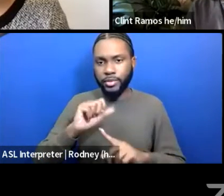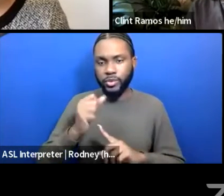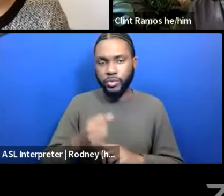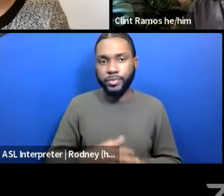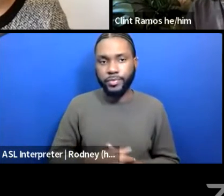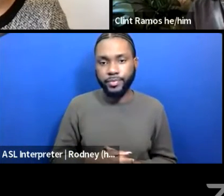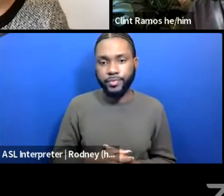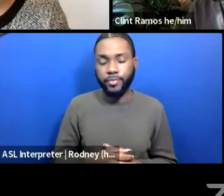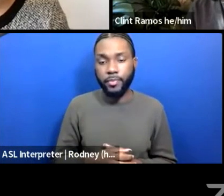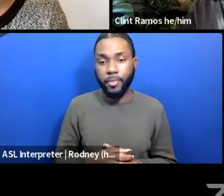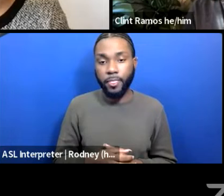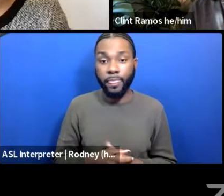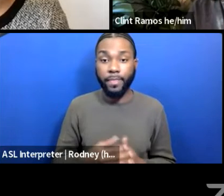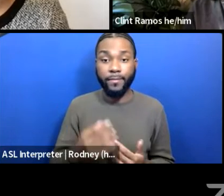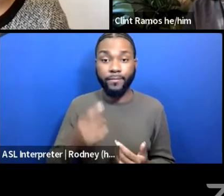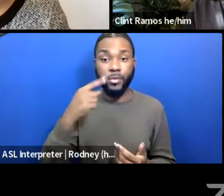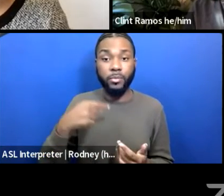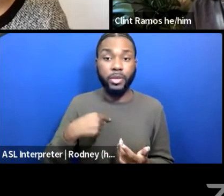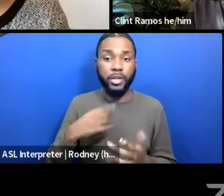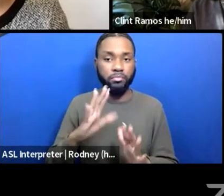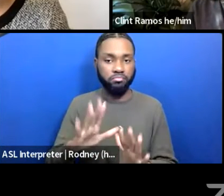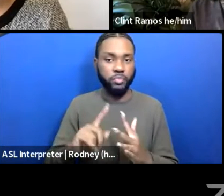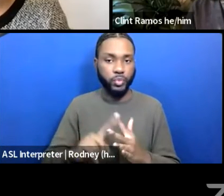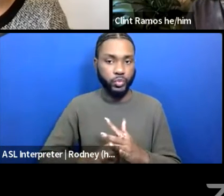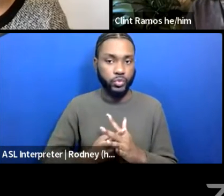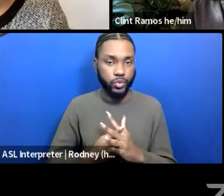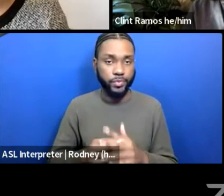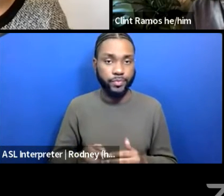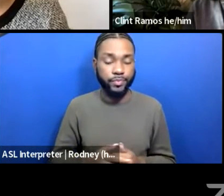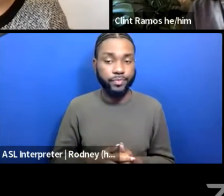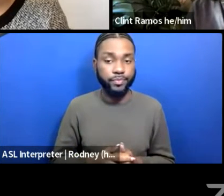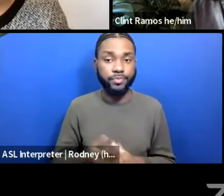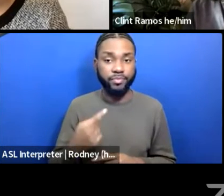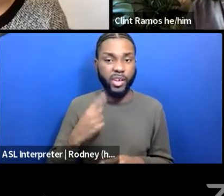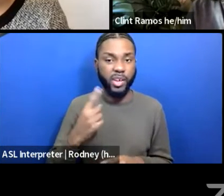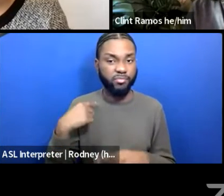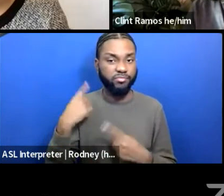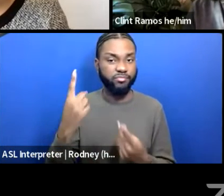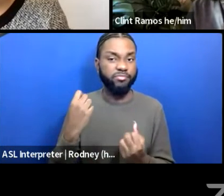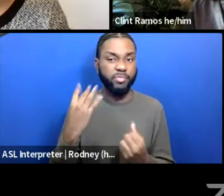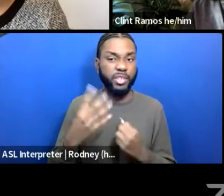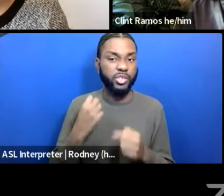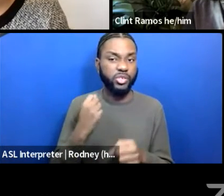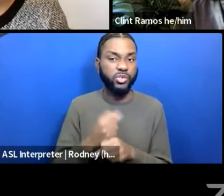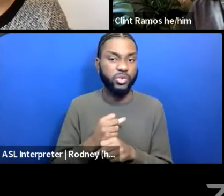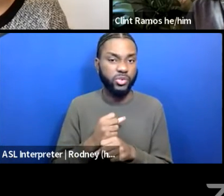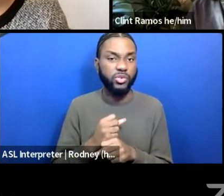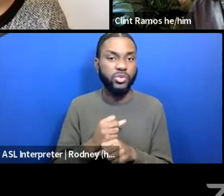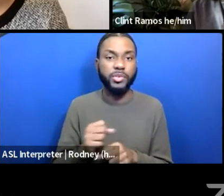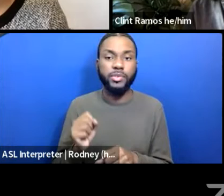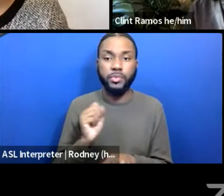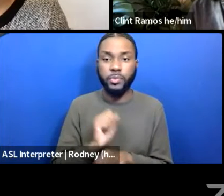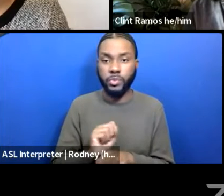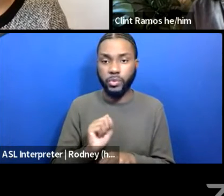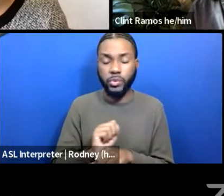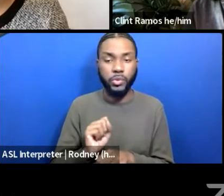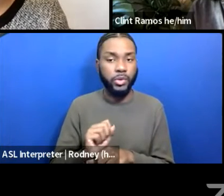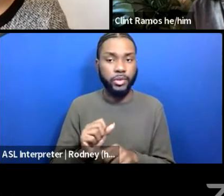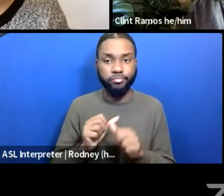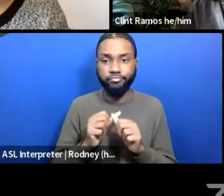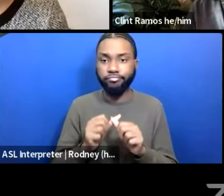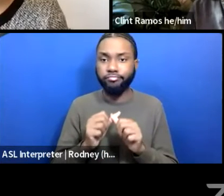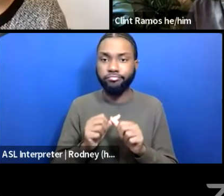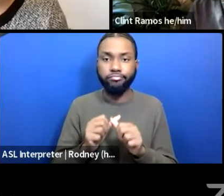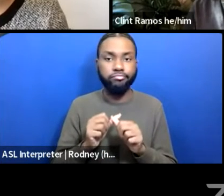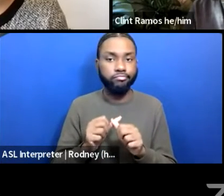For me, I mean, to start off, I have spent many years working nonstop, you